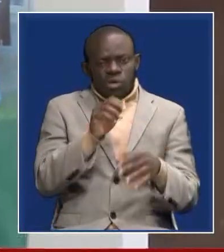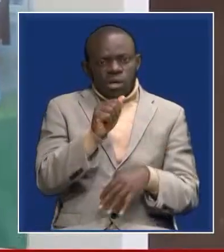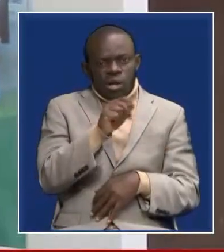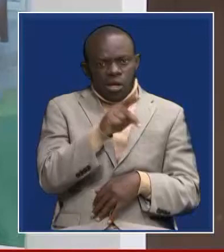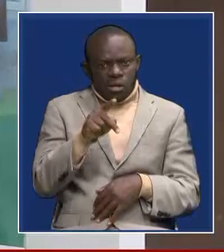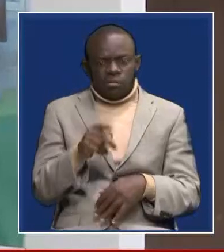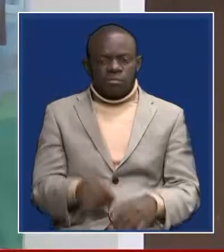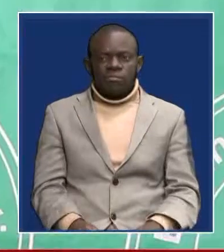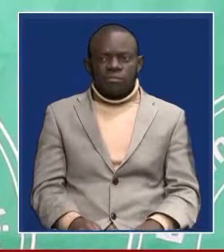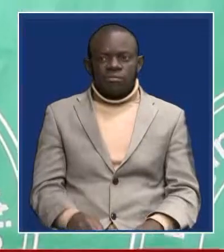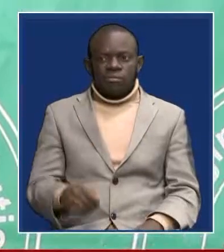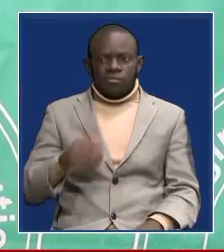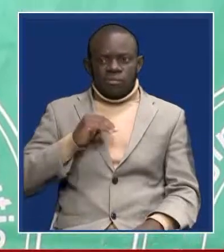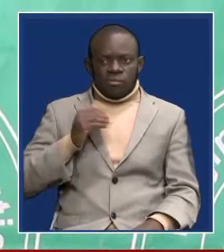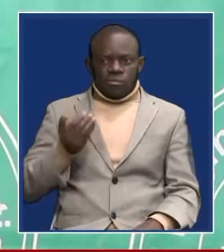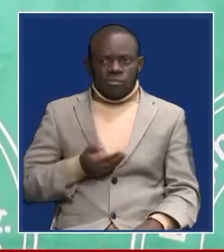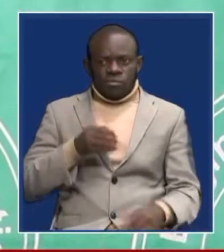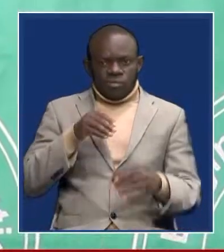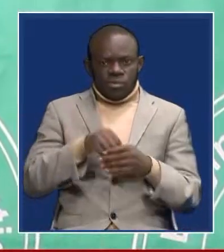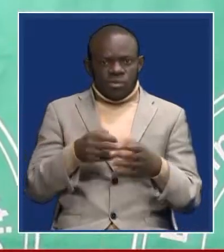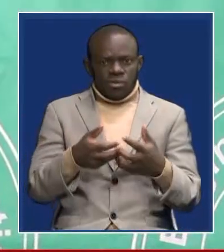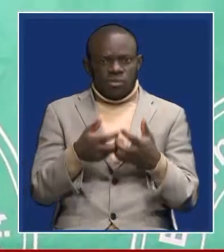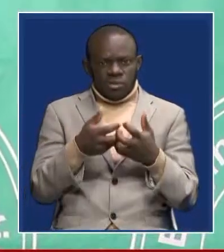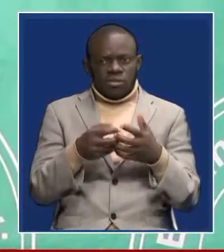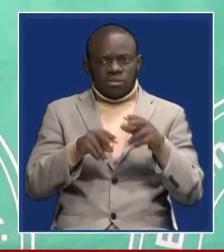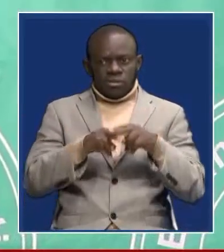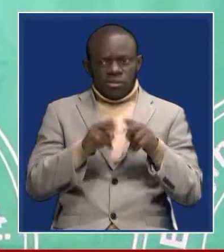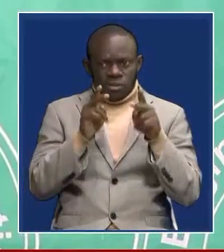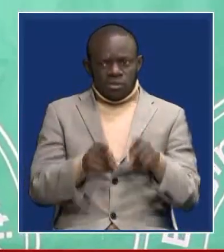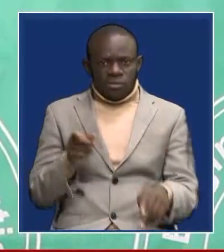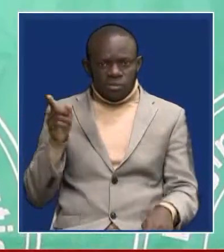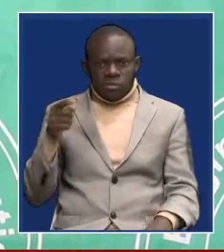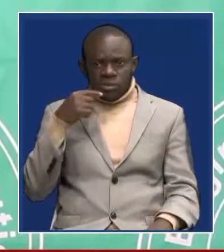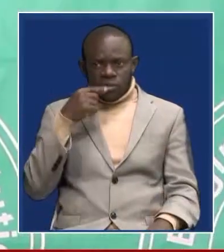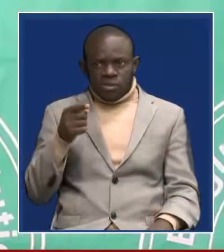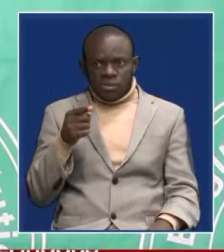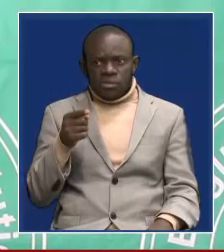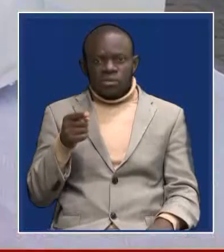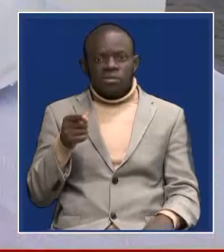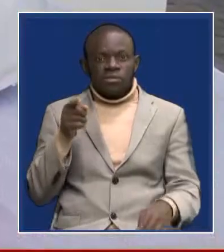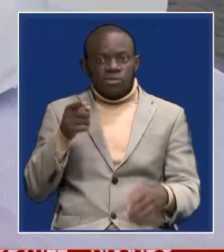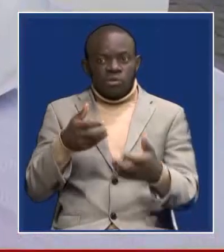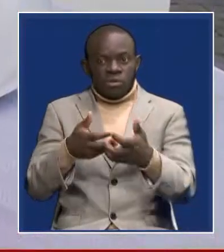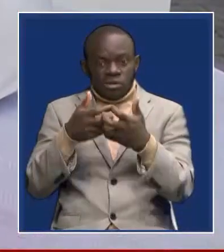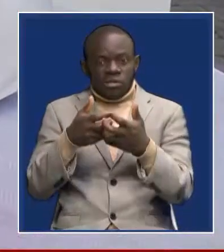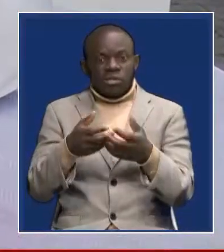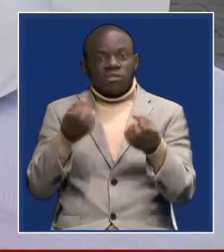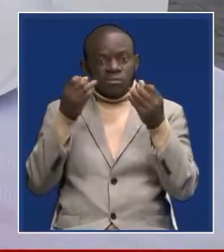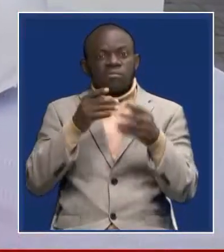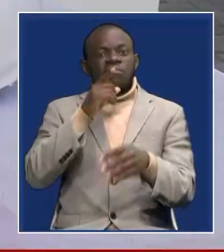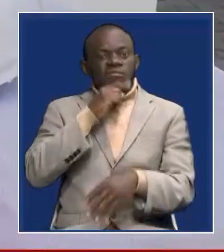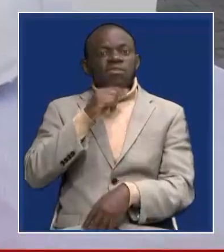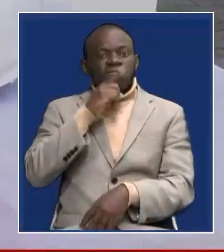engineering chairperson any muche lemba says the profession is still male-dominated and has called for more